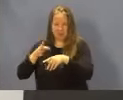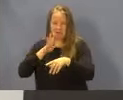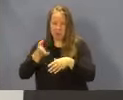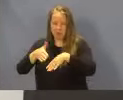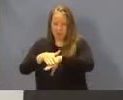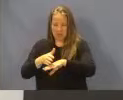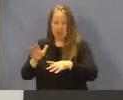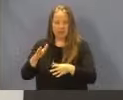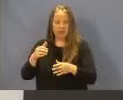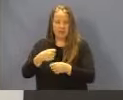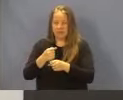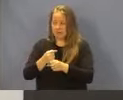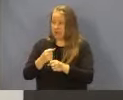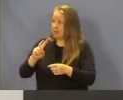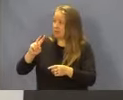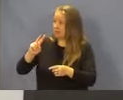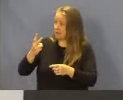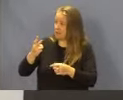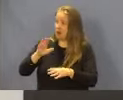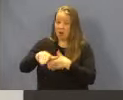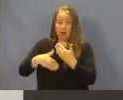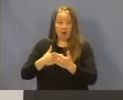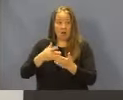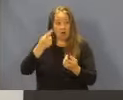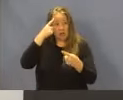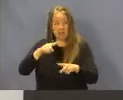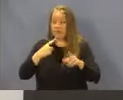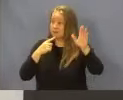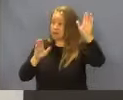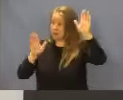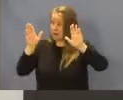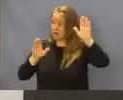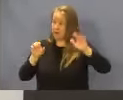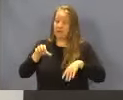The motion has been made and seconded. All in favor say aye. Aye.